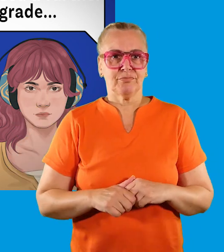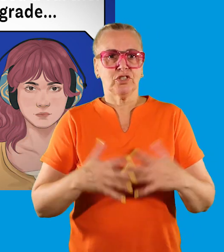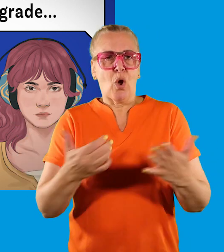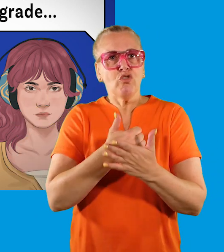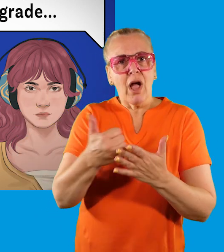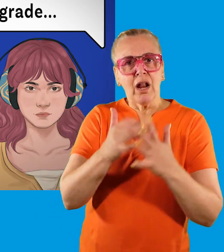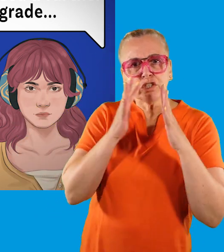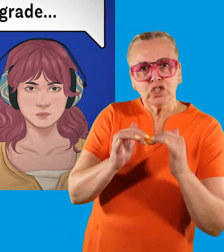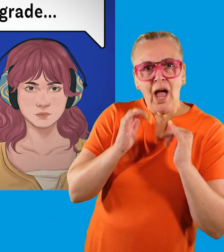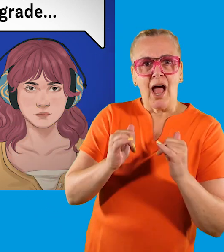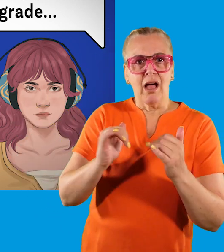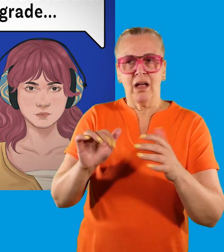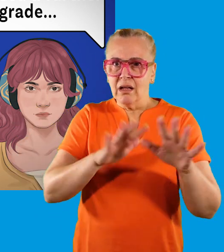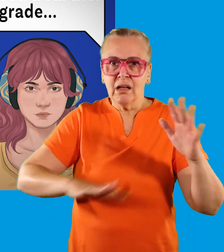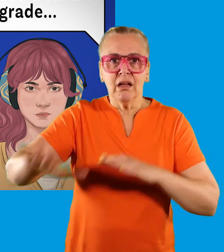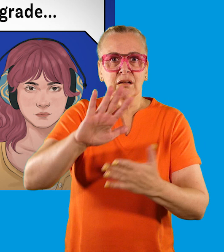purpose.